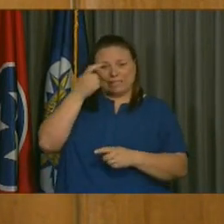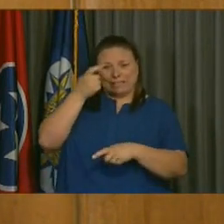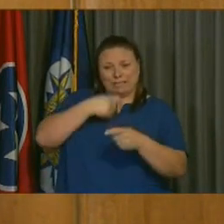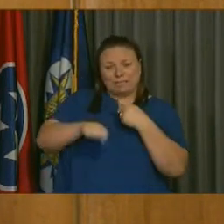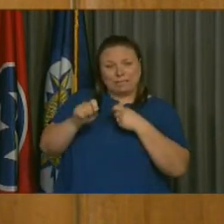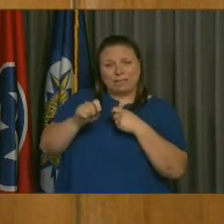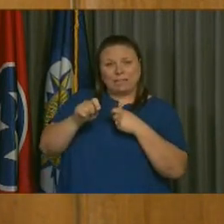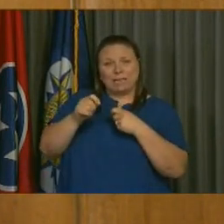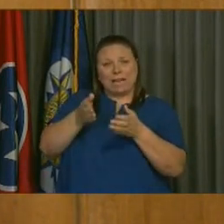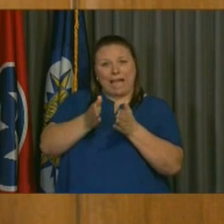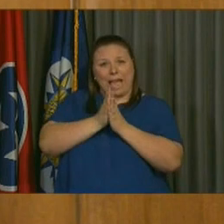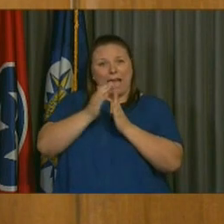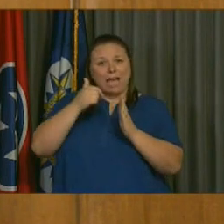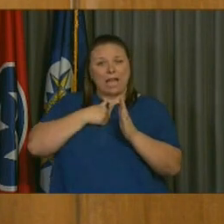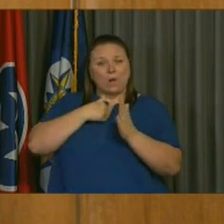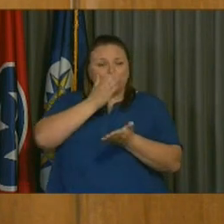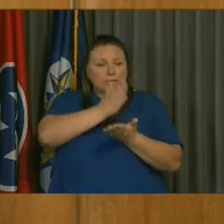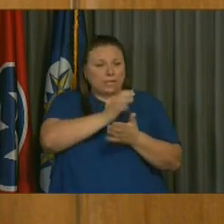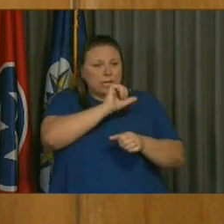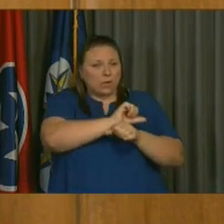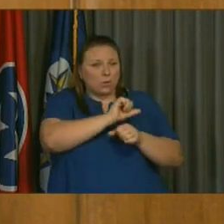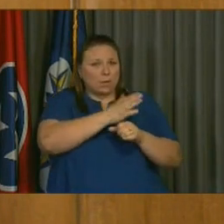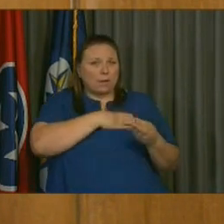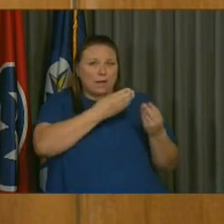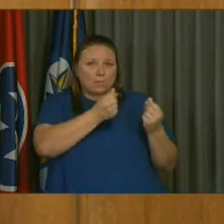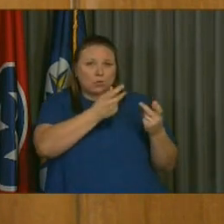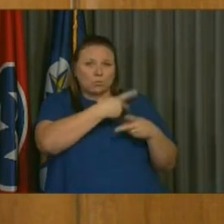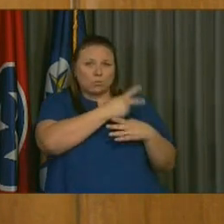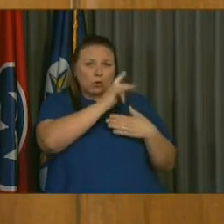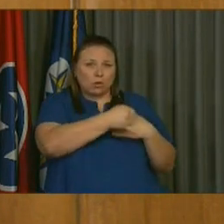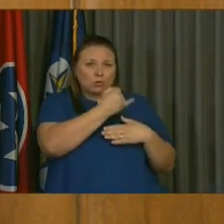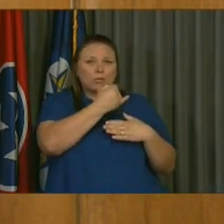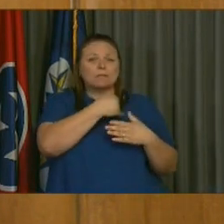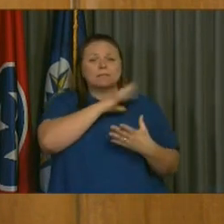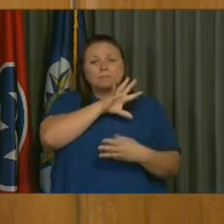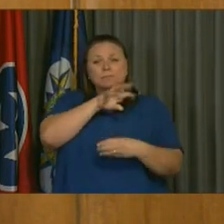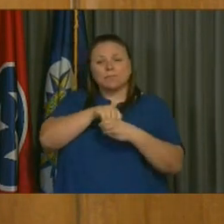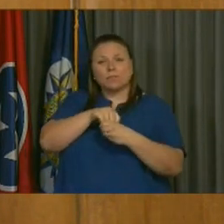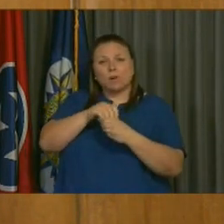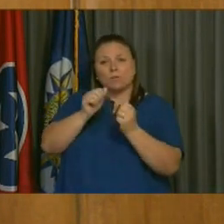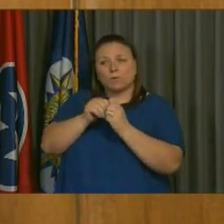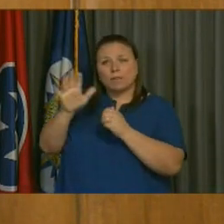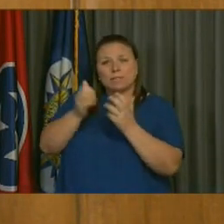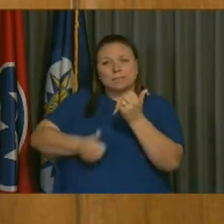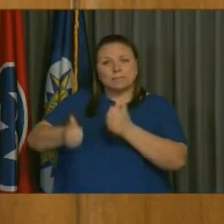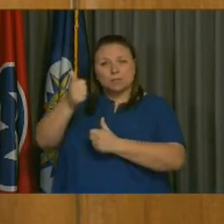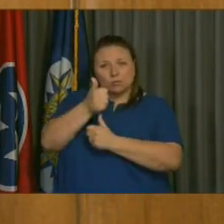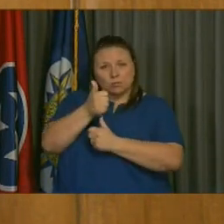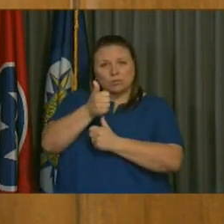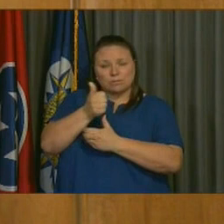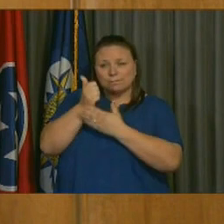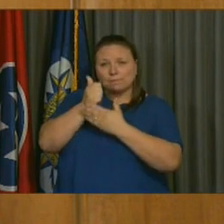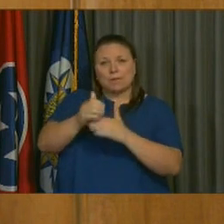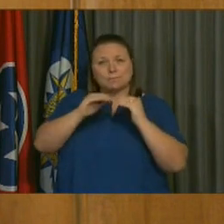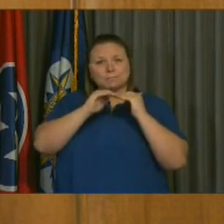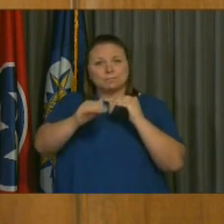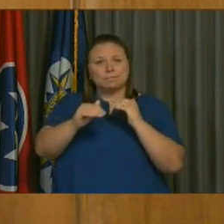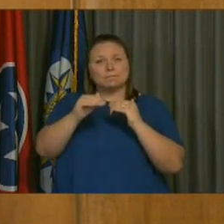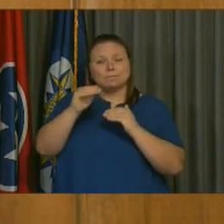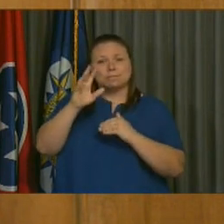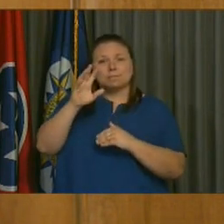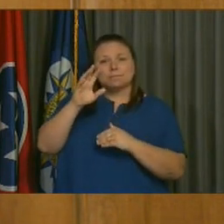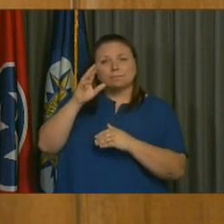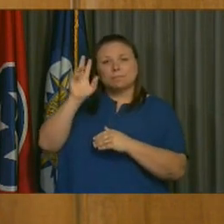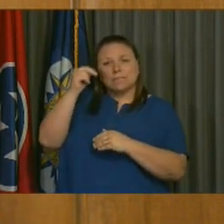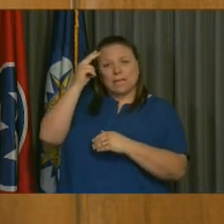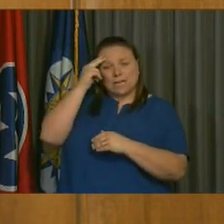if I would step away from my own business and community projects and serve the first portion of his administration, help stabilize Metro's